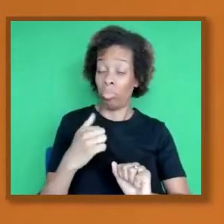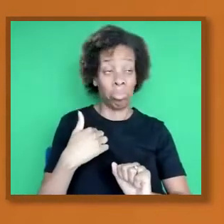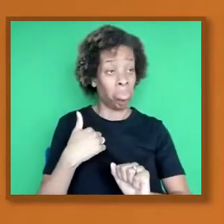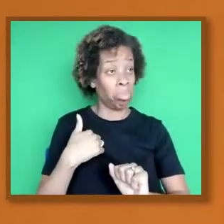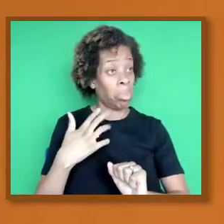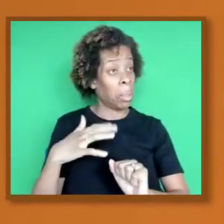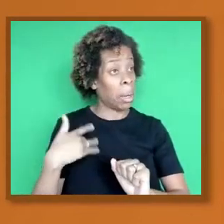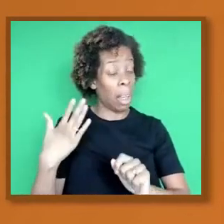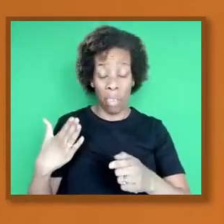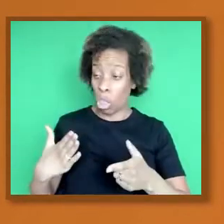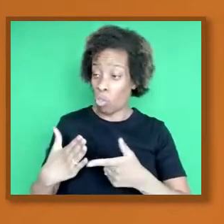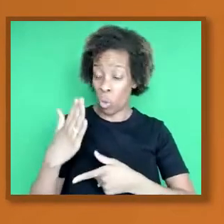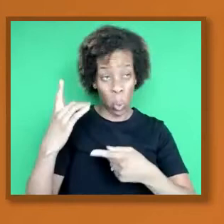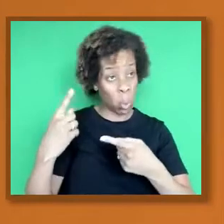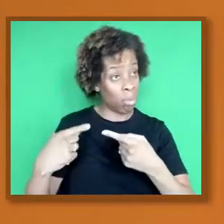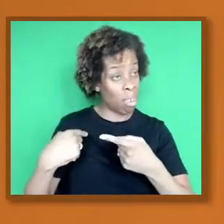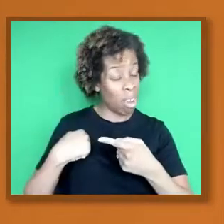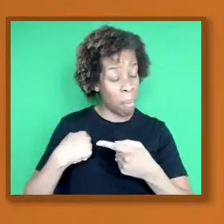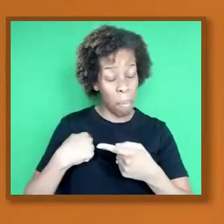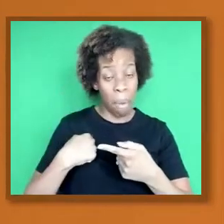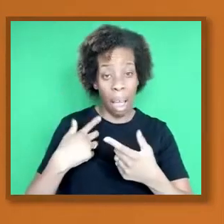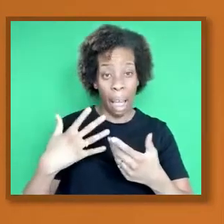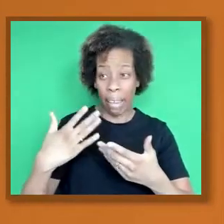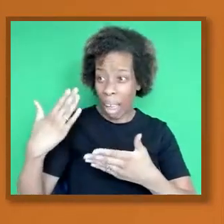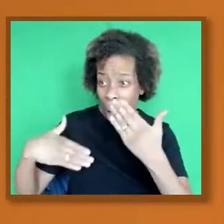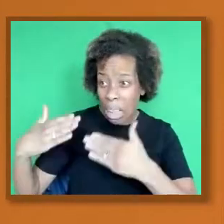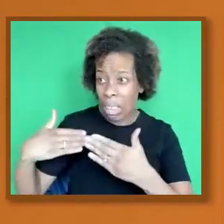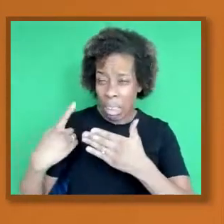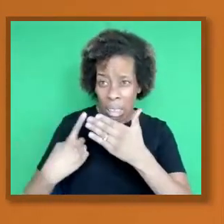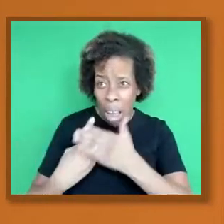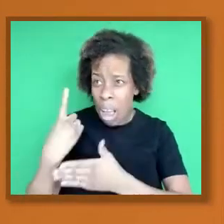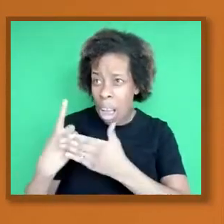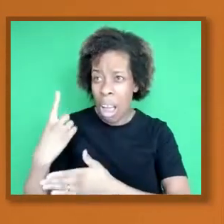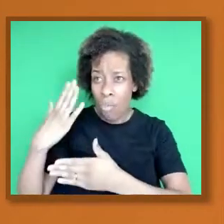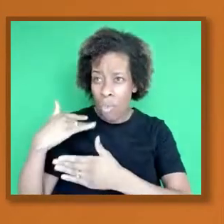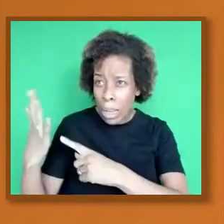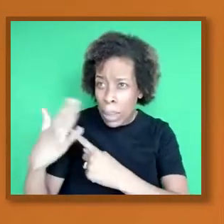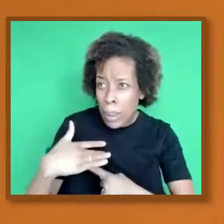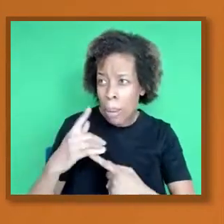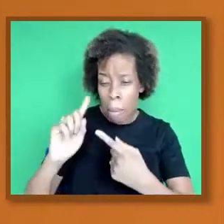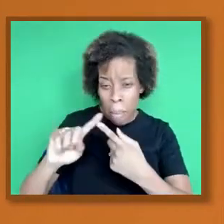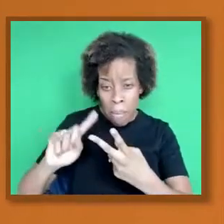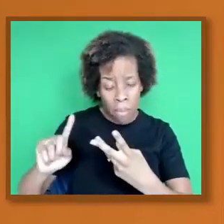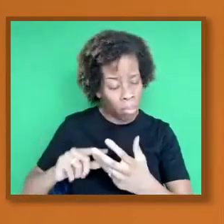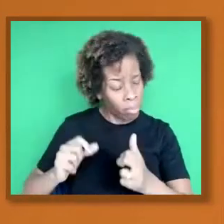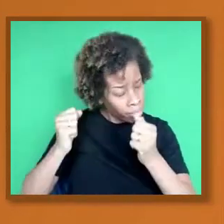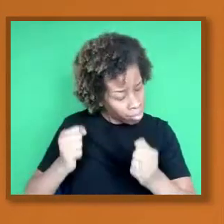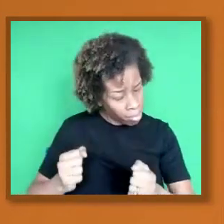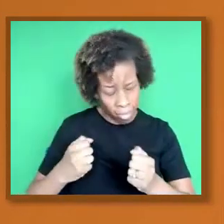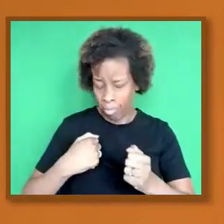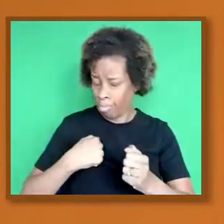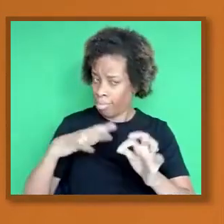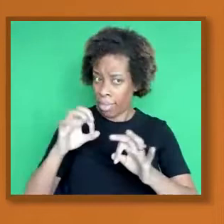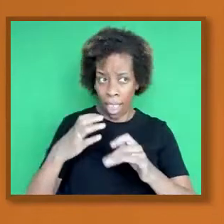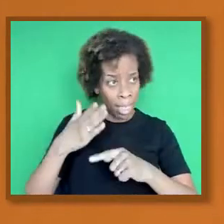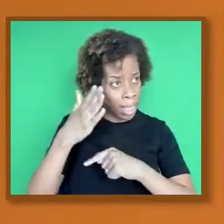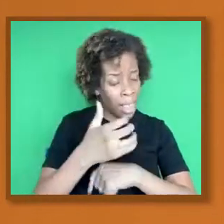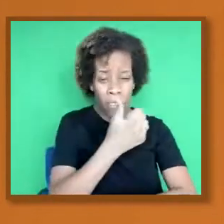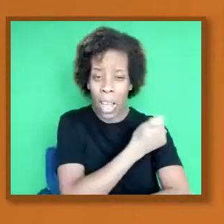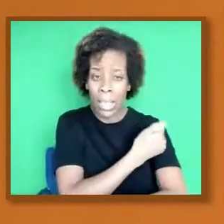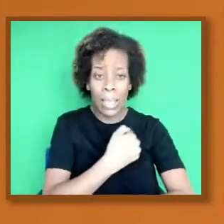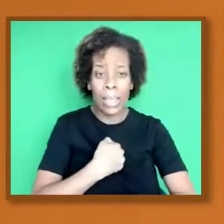ancestors experience of racism and and coming out of slavery and imperialism.